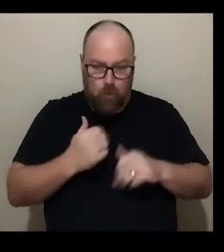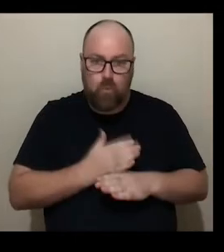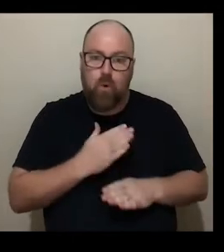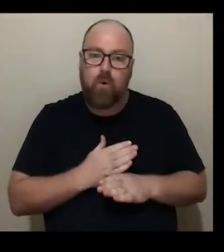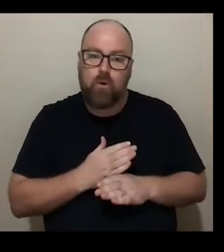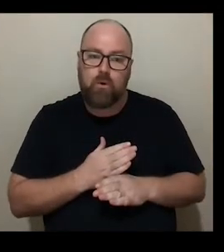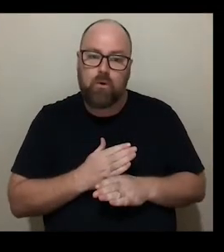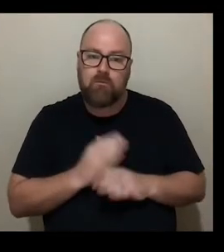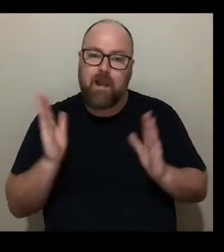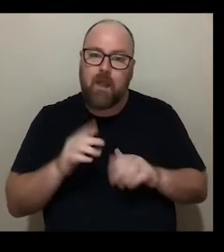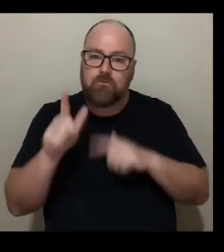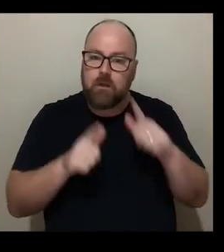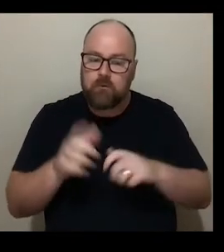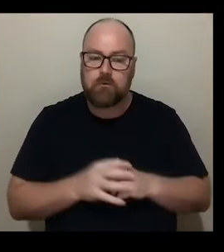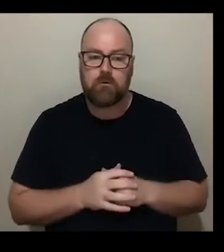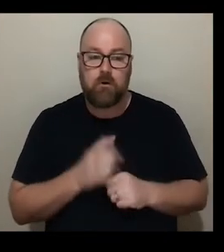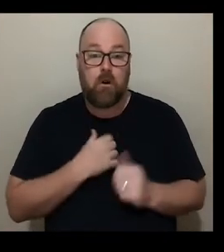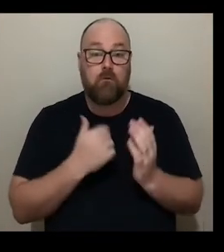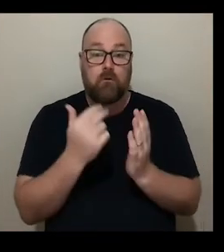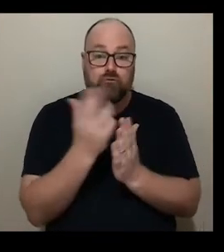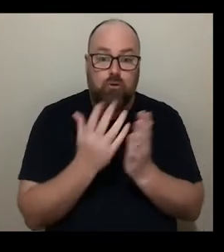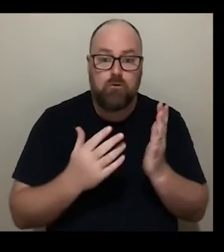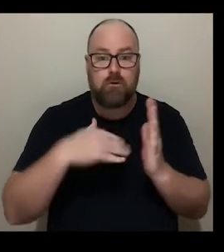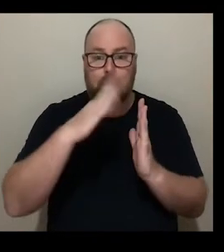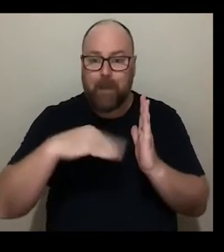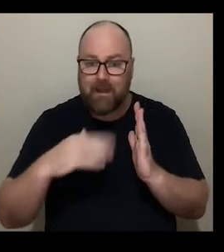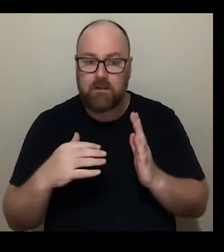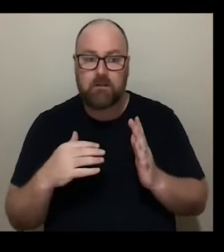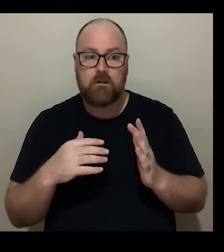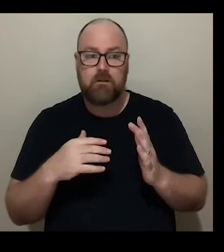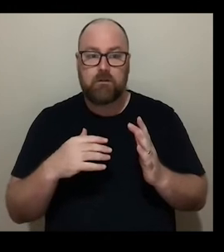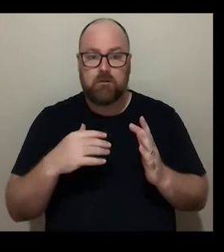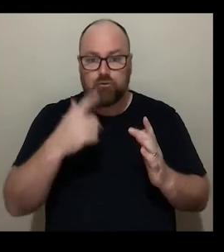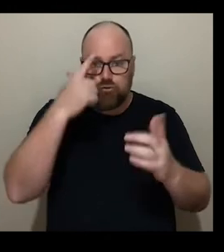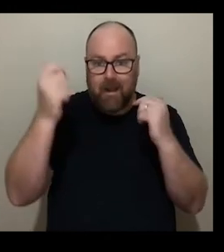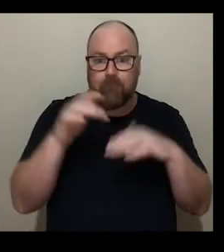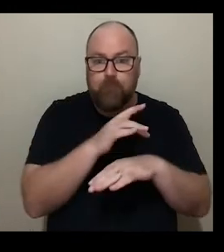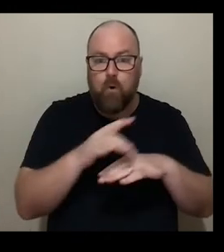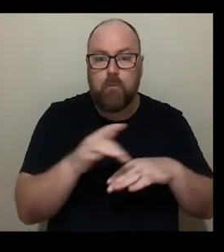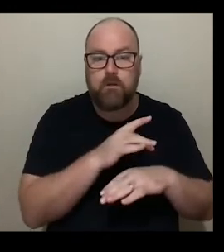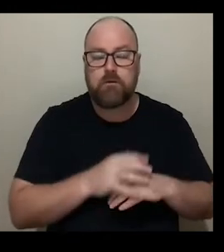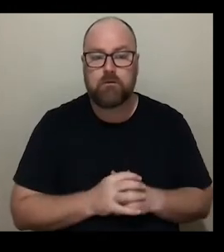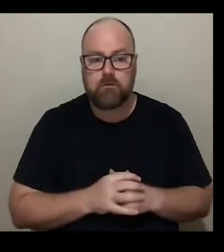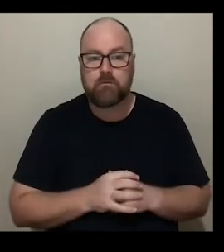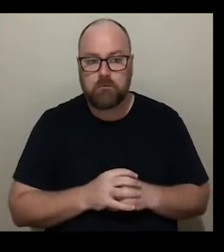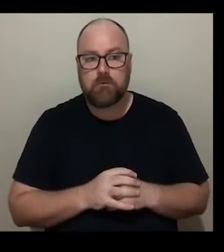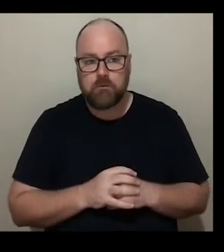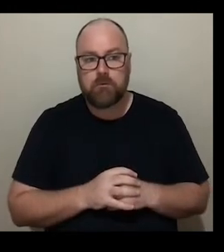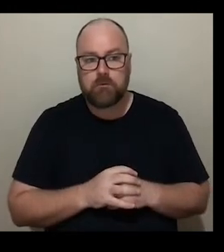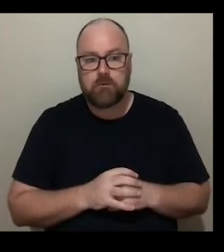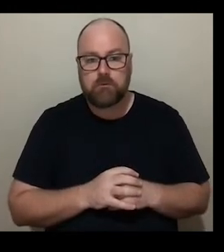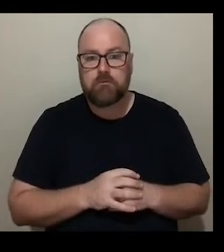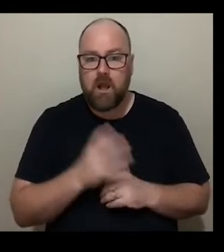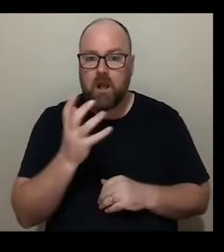drawn painted creative performances done far more of that about my own work than I've probably done in the last